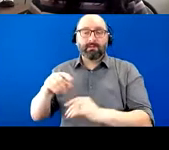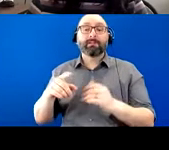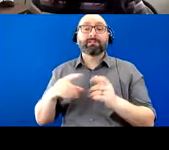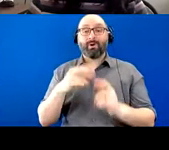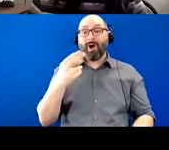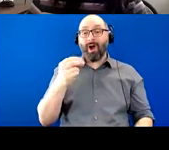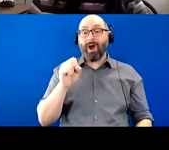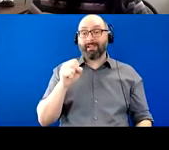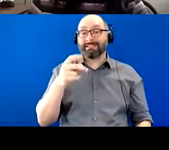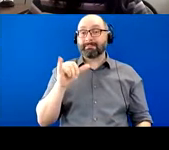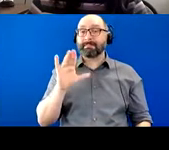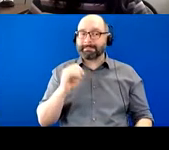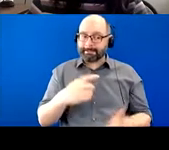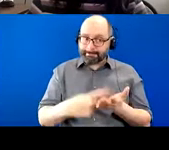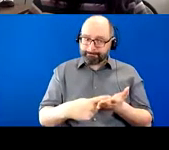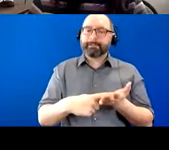referred.